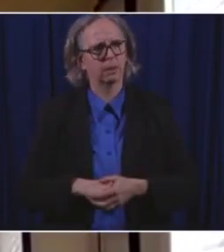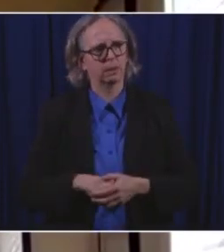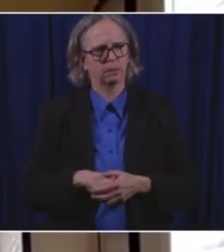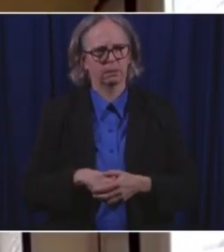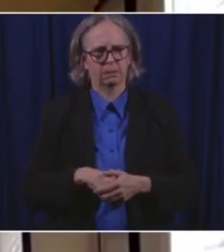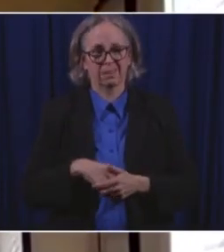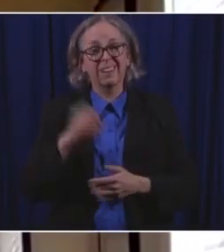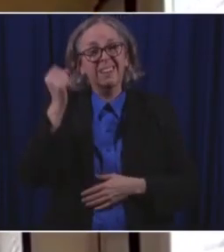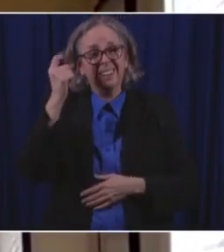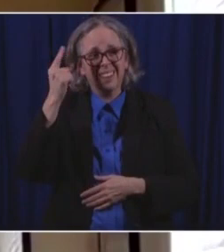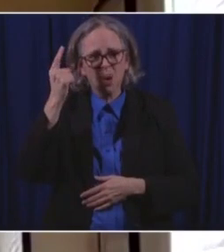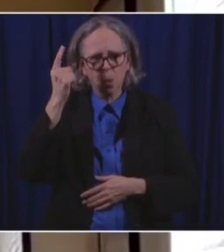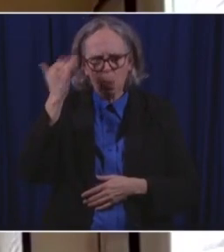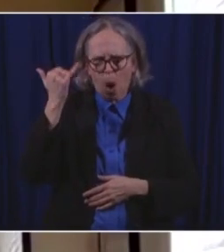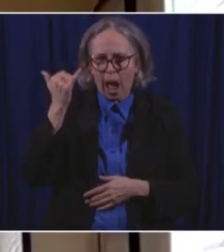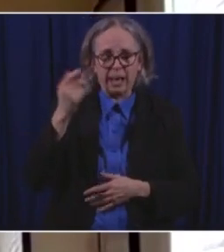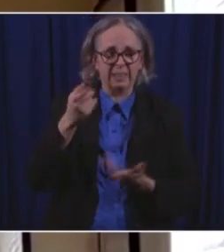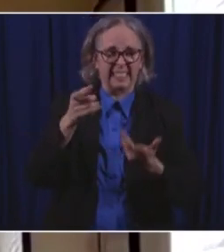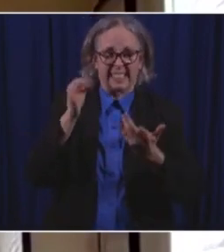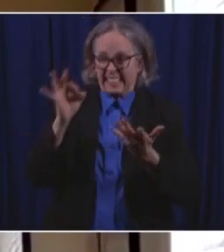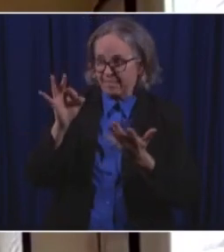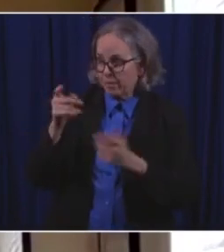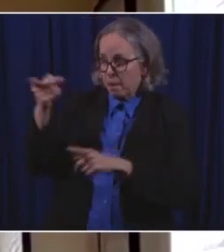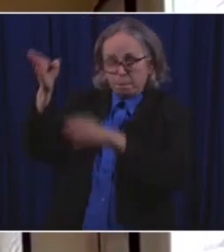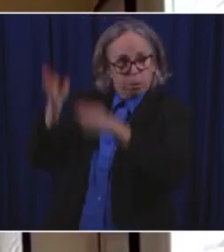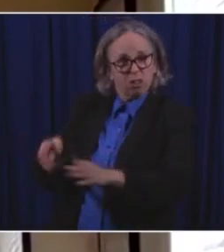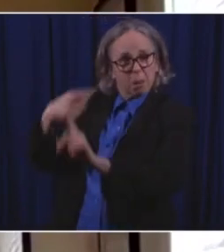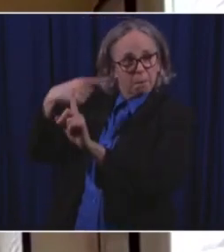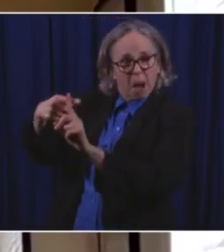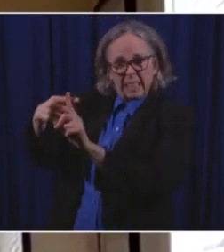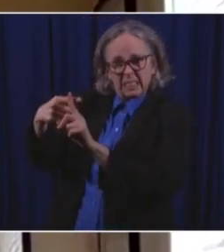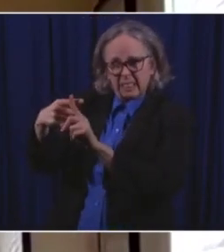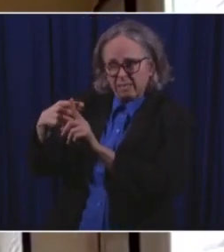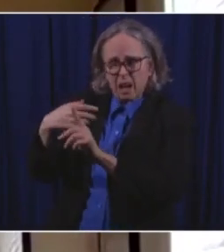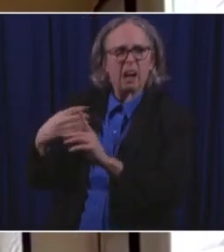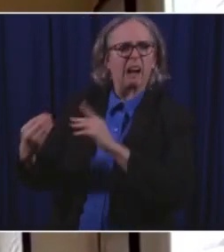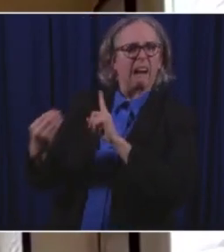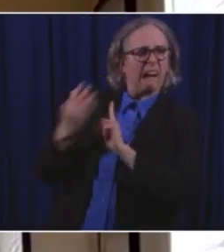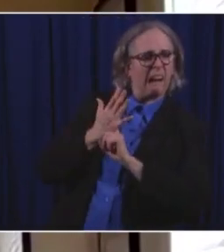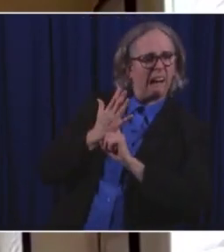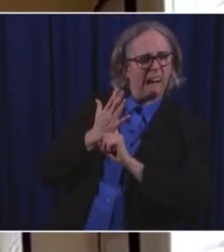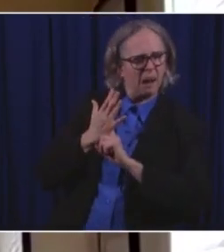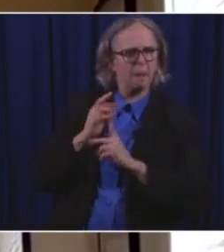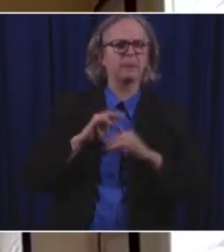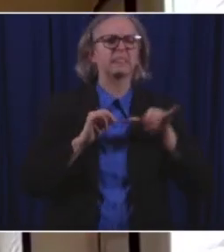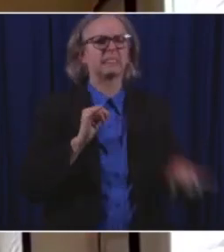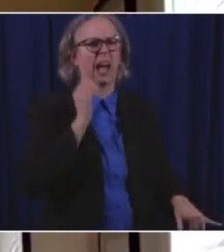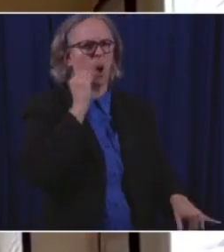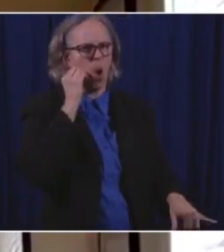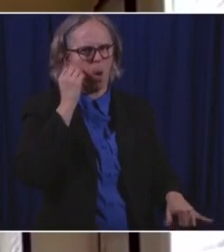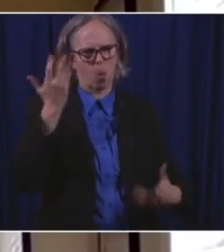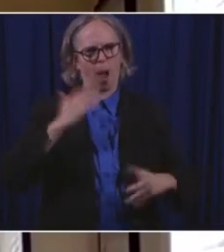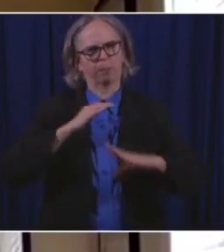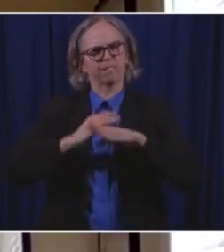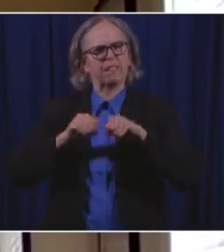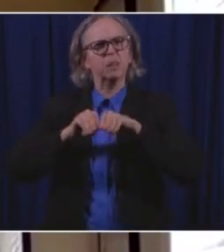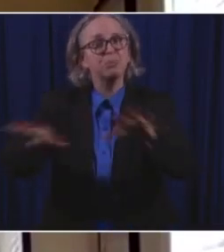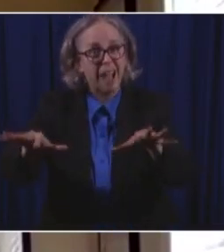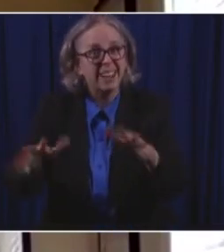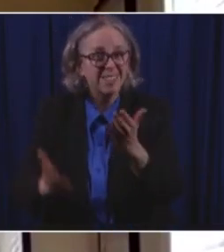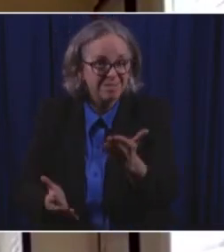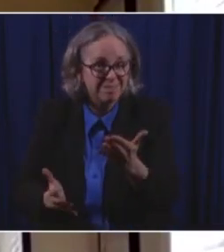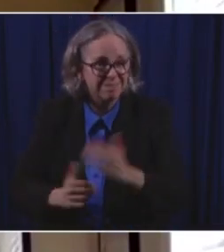-19, to help prevent further spread of the disease. Because, as we know, it can be carried and